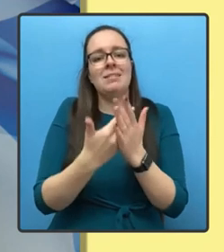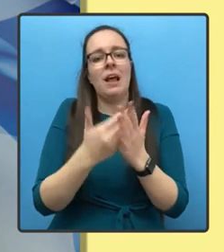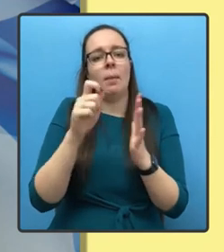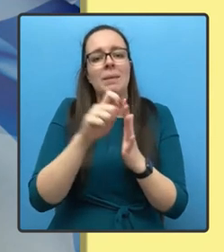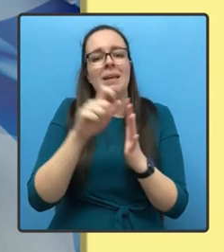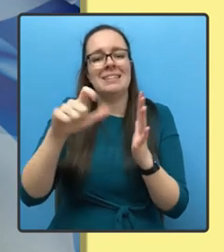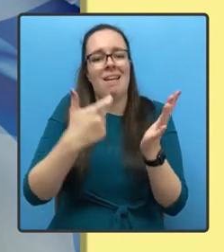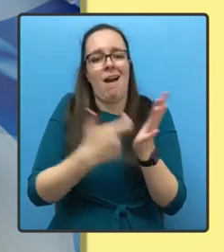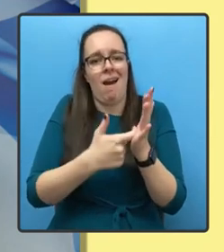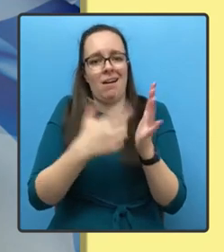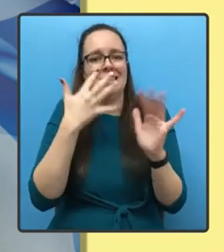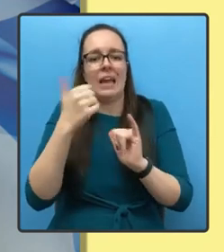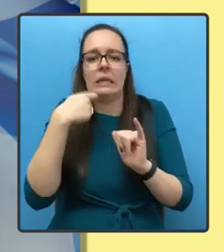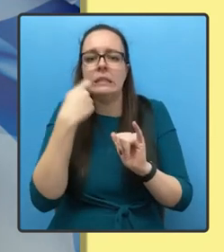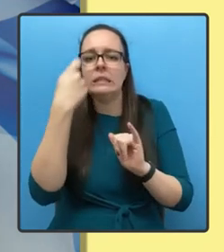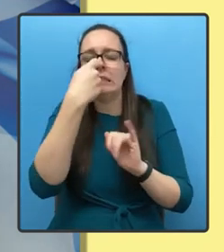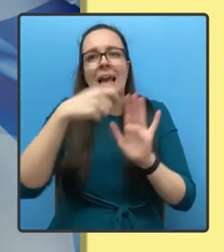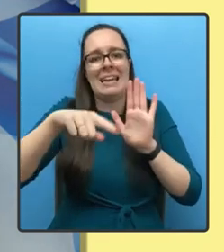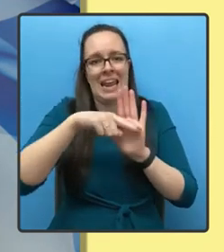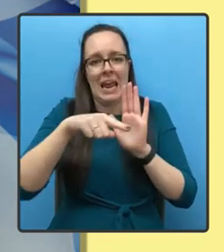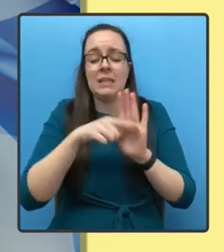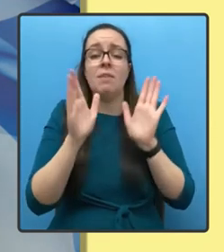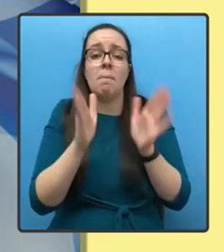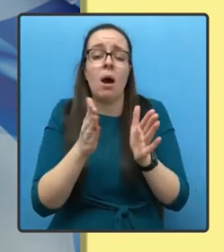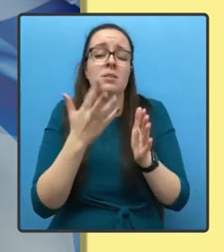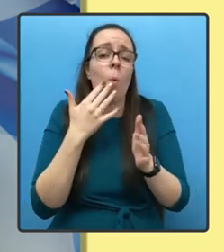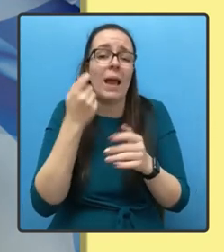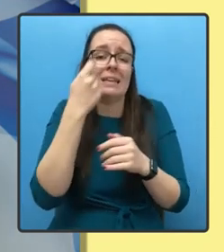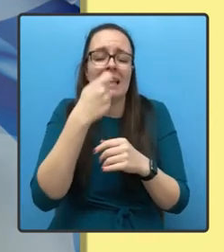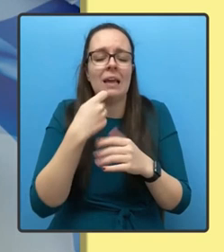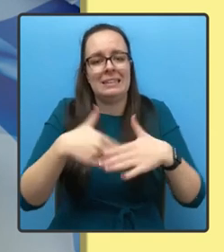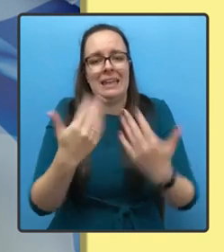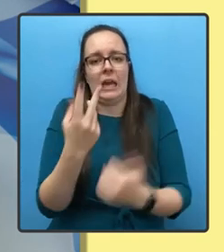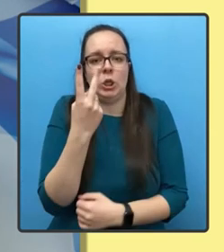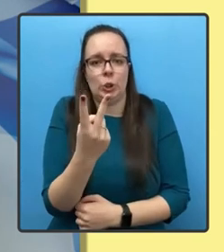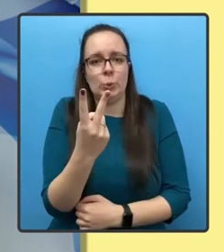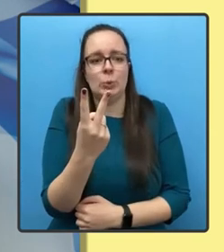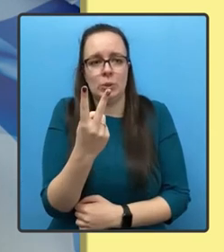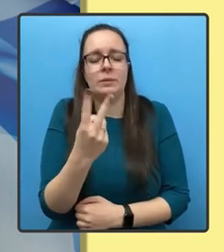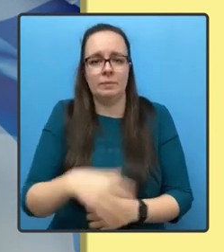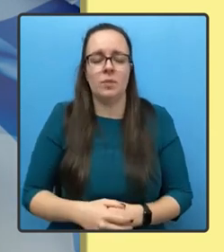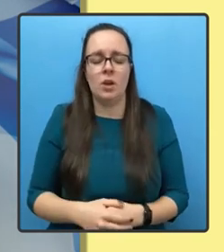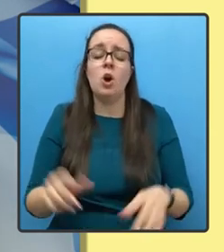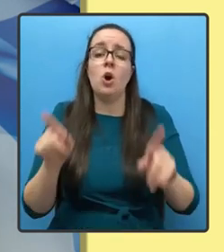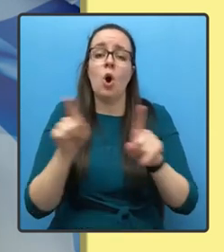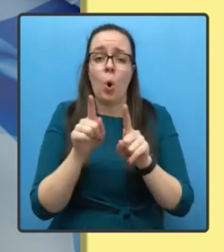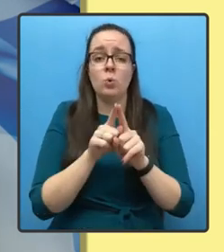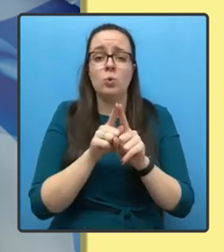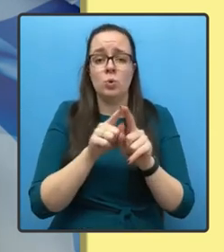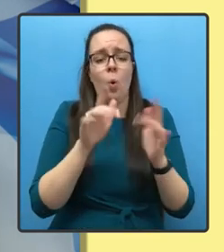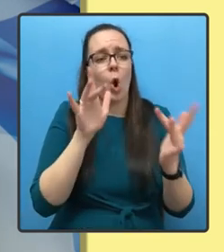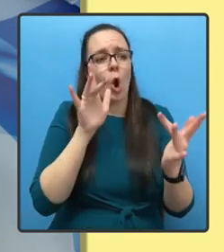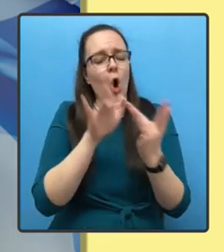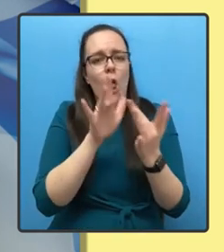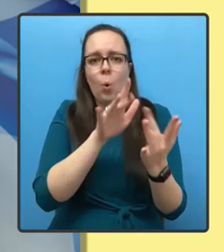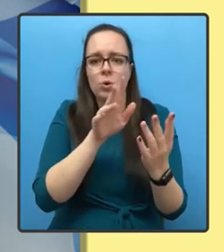must do on day two after their arrival. We are also asking close contacts of any confirmed cases of Omicron